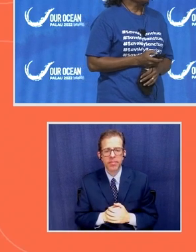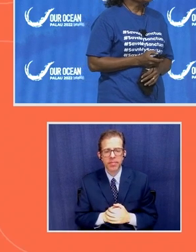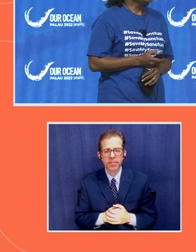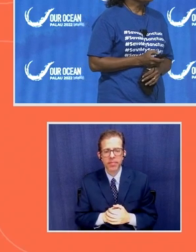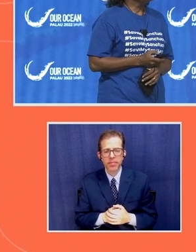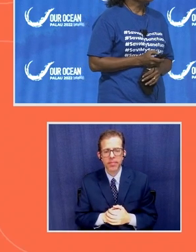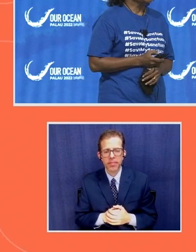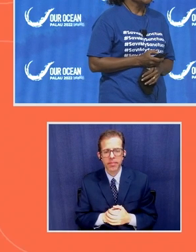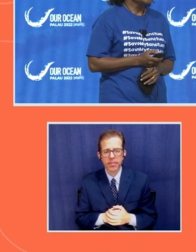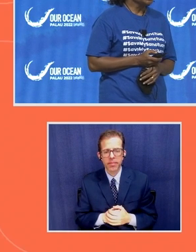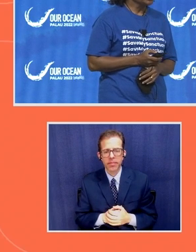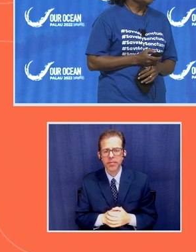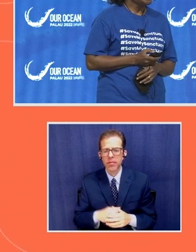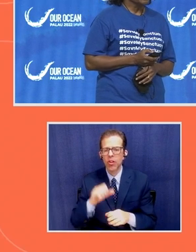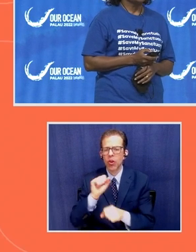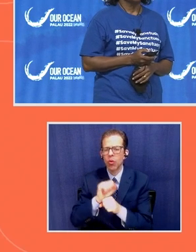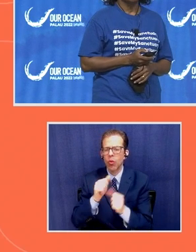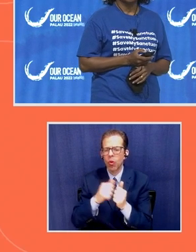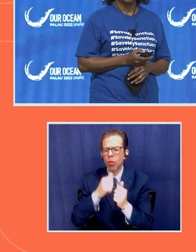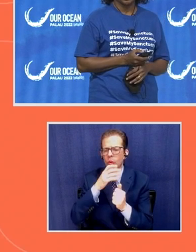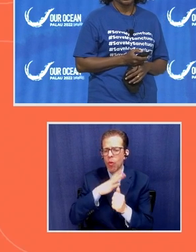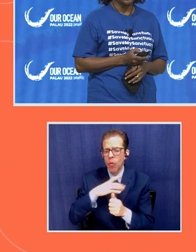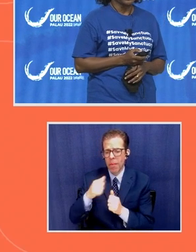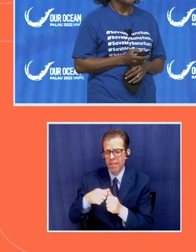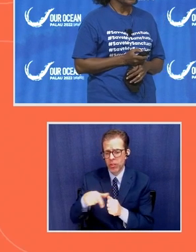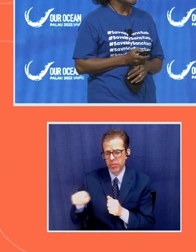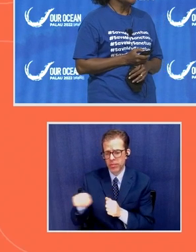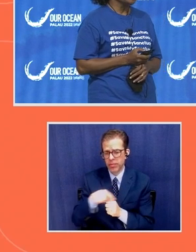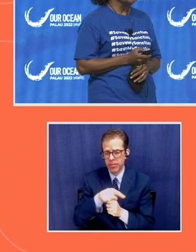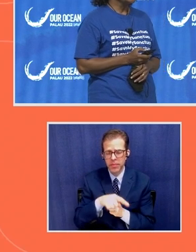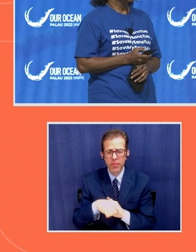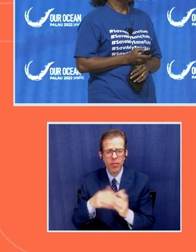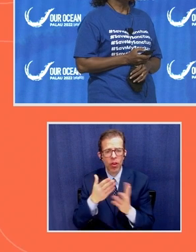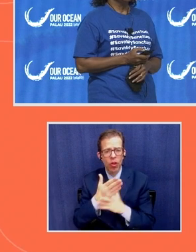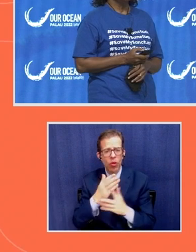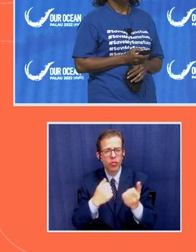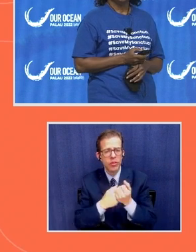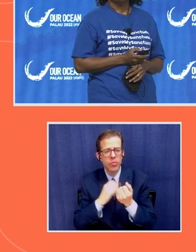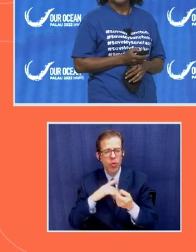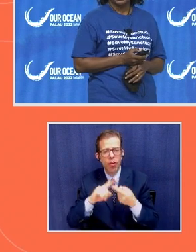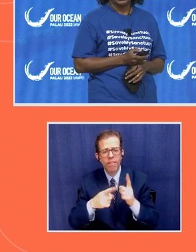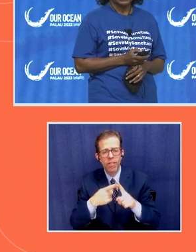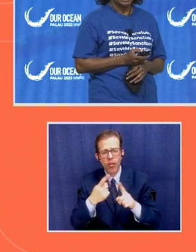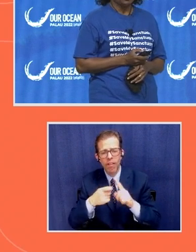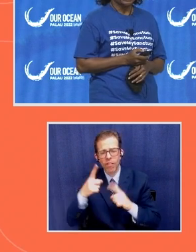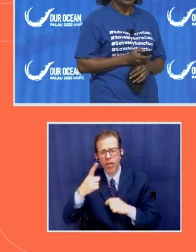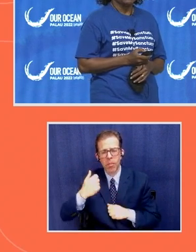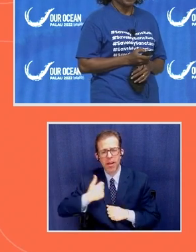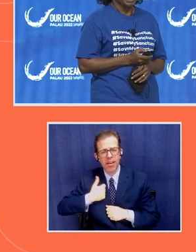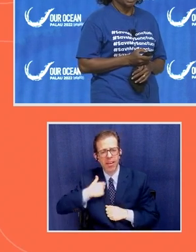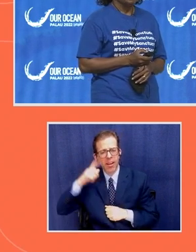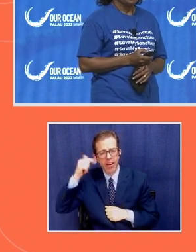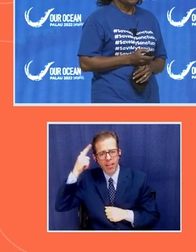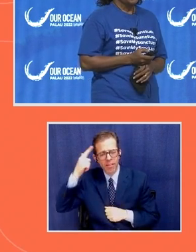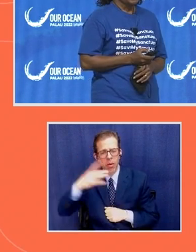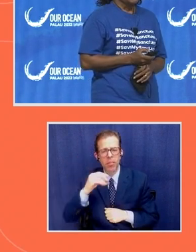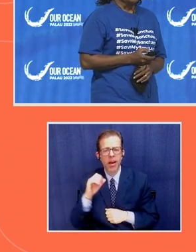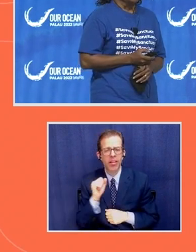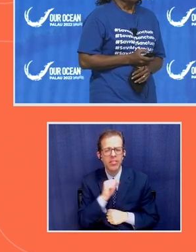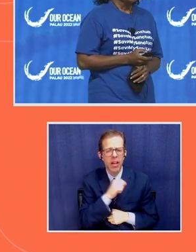Working with women fishers and through the support of our friends from the Canadian government and Taiwan government,